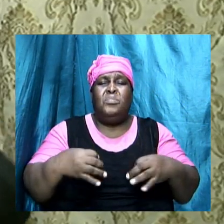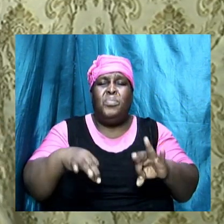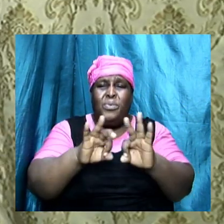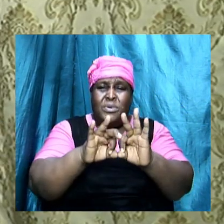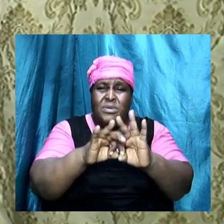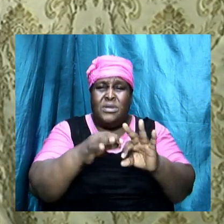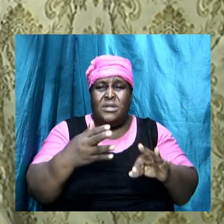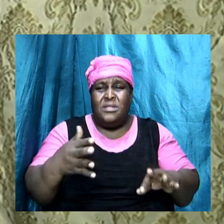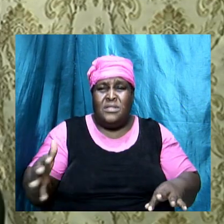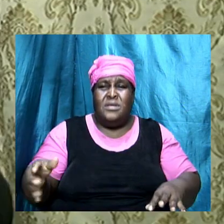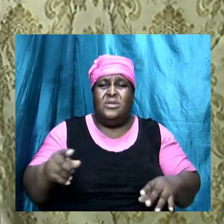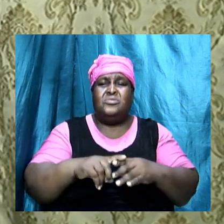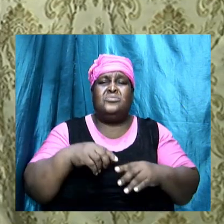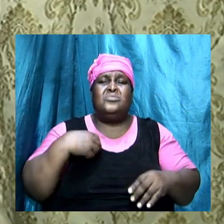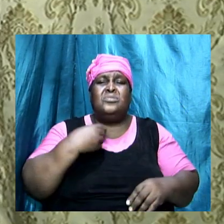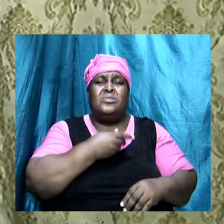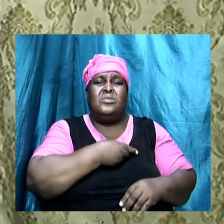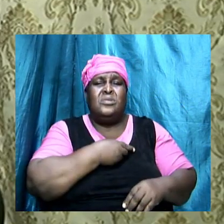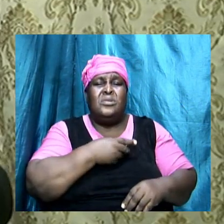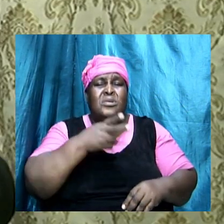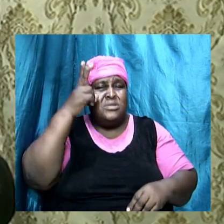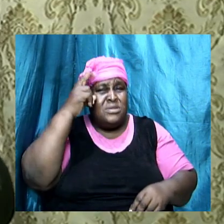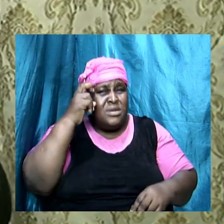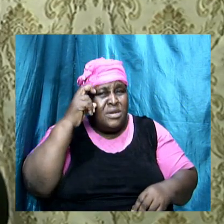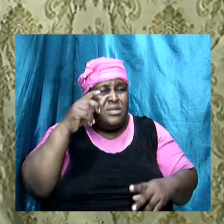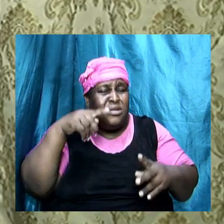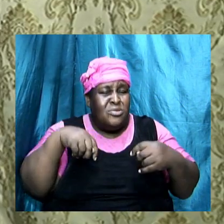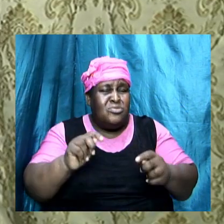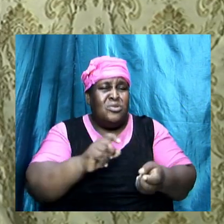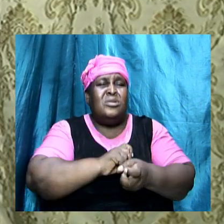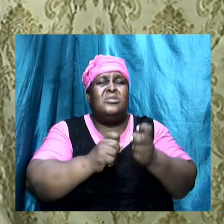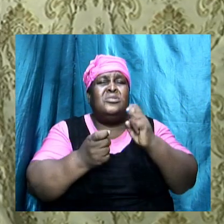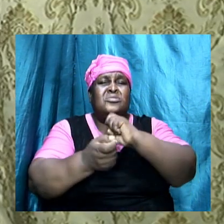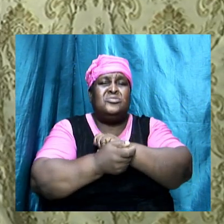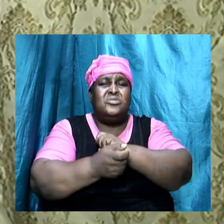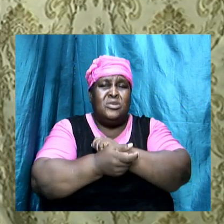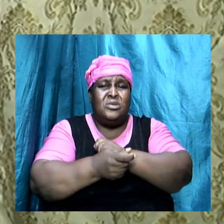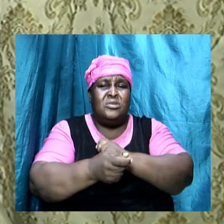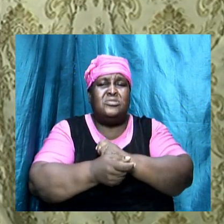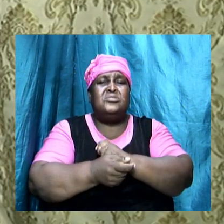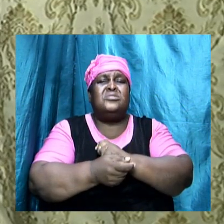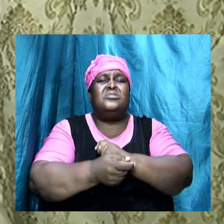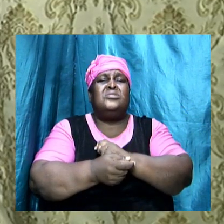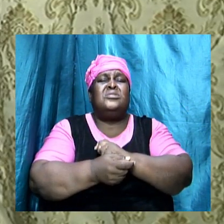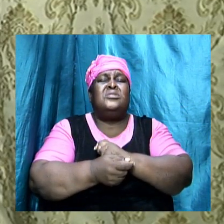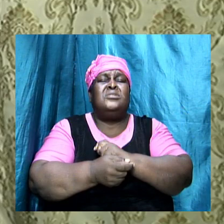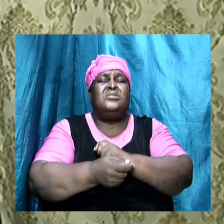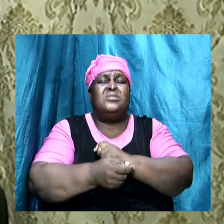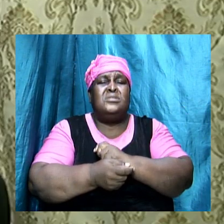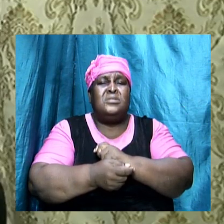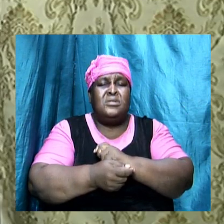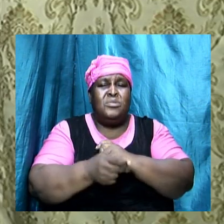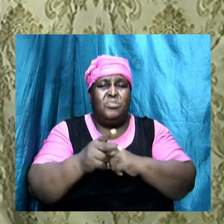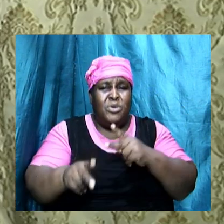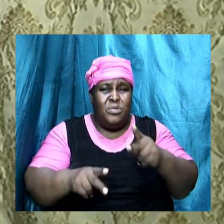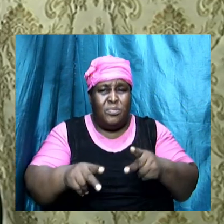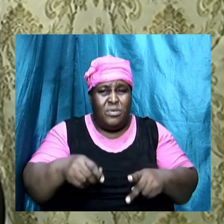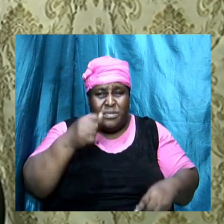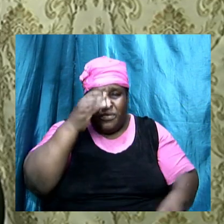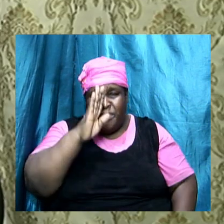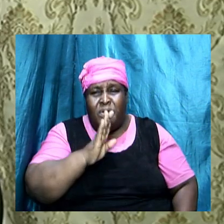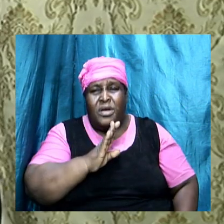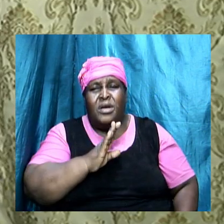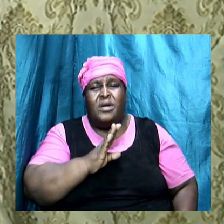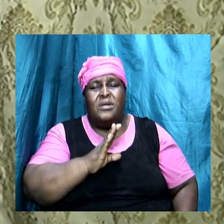turn the thing and turn the grace of God and just mess up the people of God but tonight amen under the